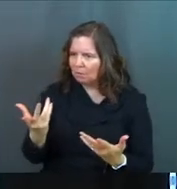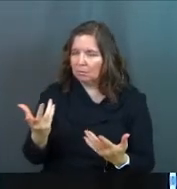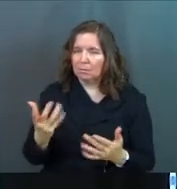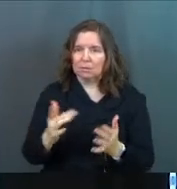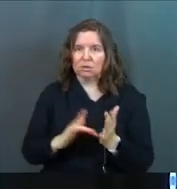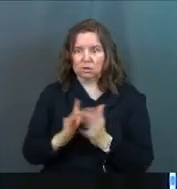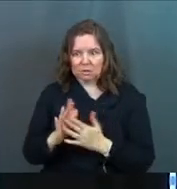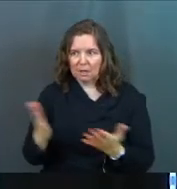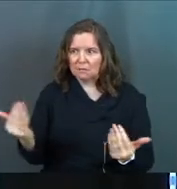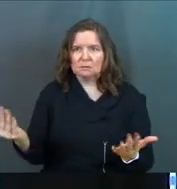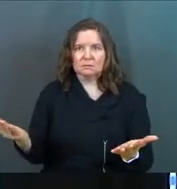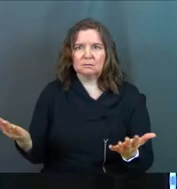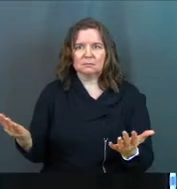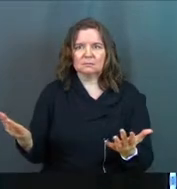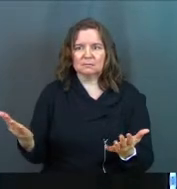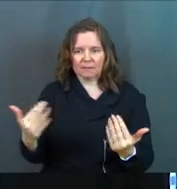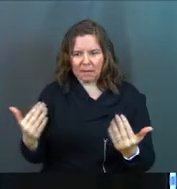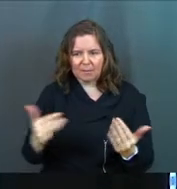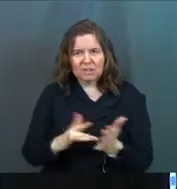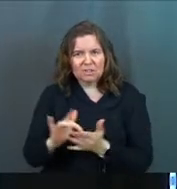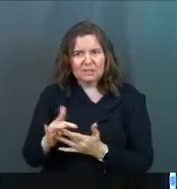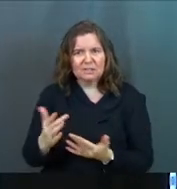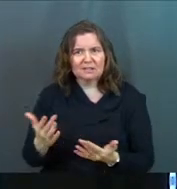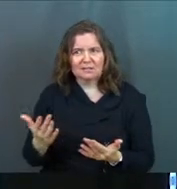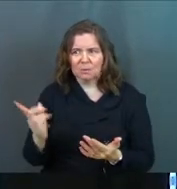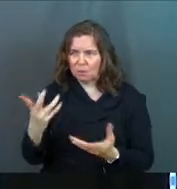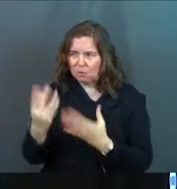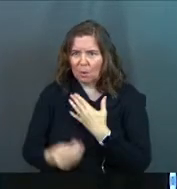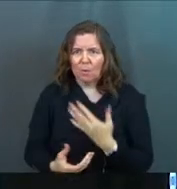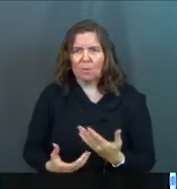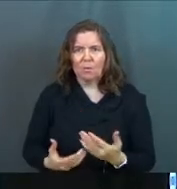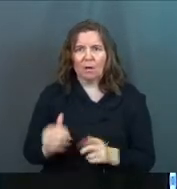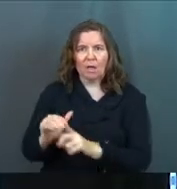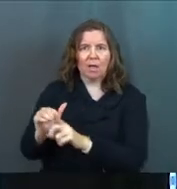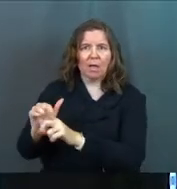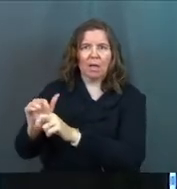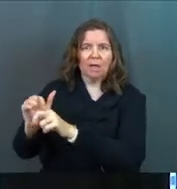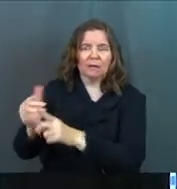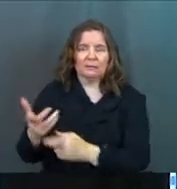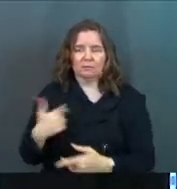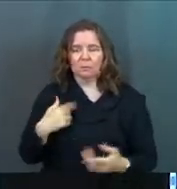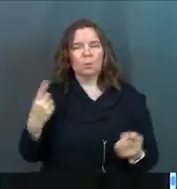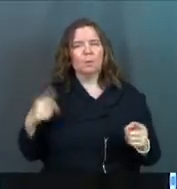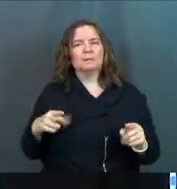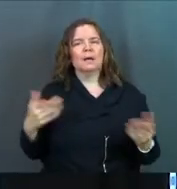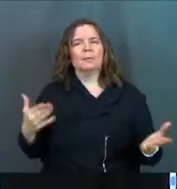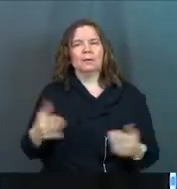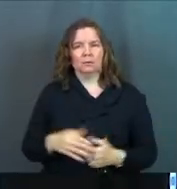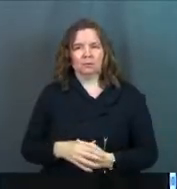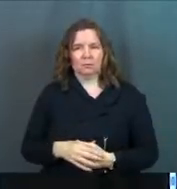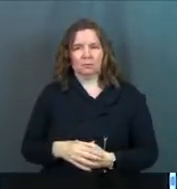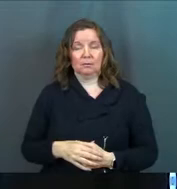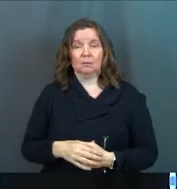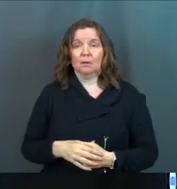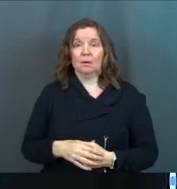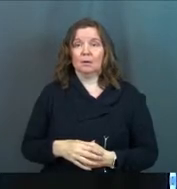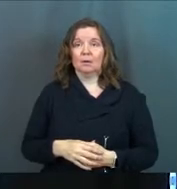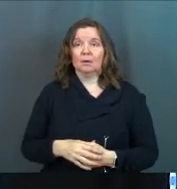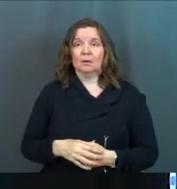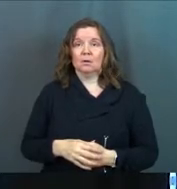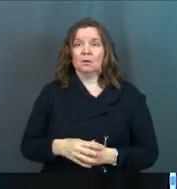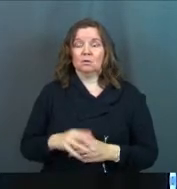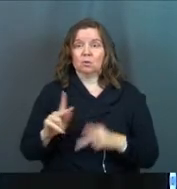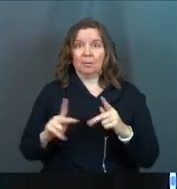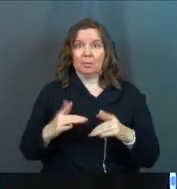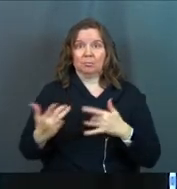Jesus? Come on, Jesus. Come on. What's happening here? So the movement is